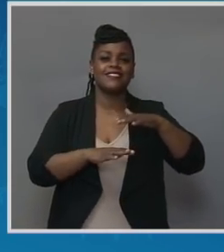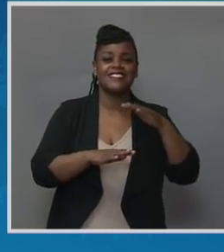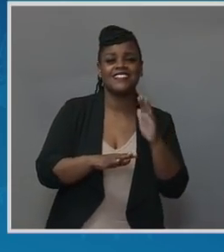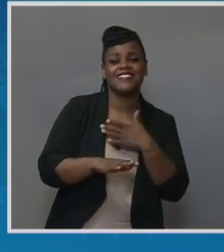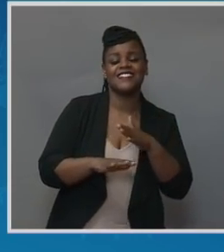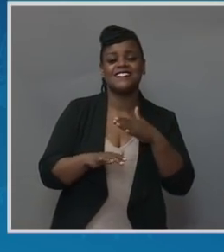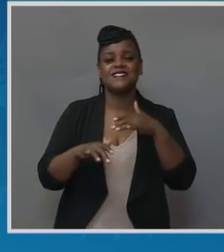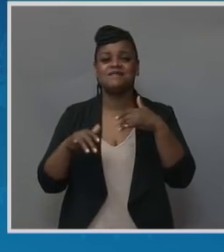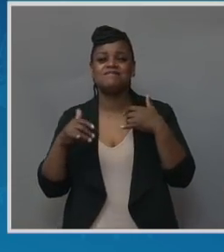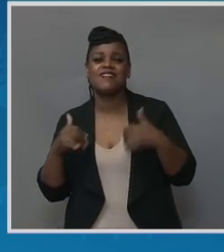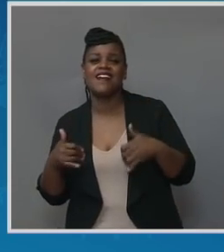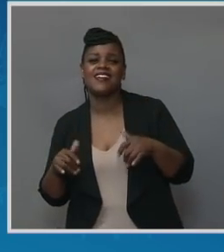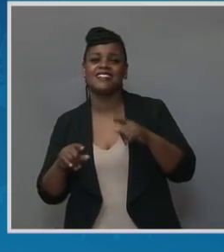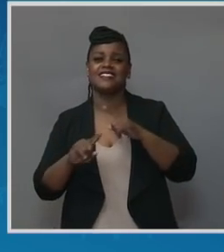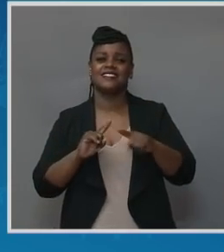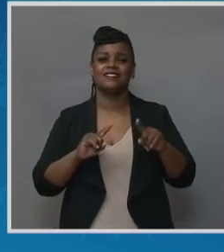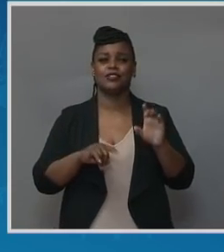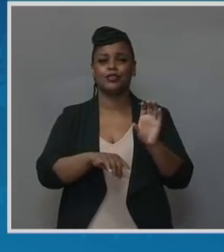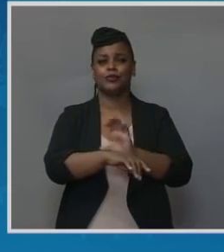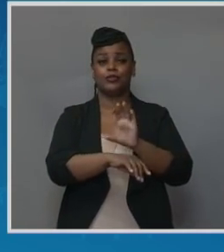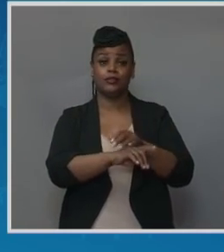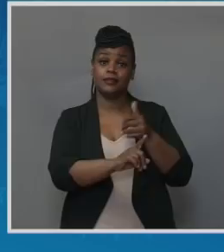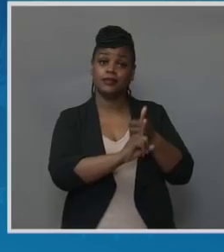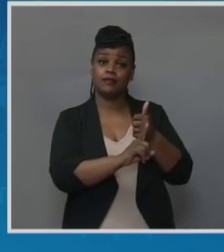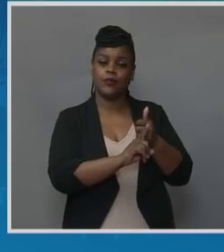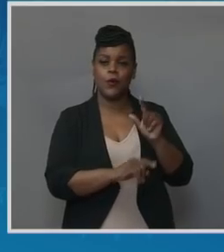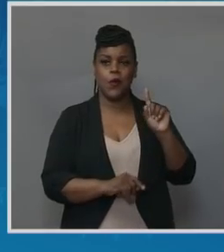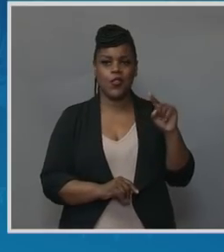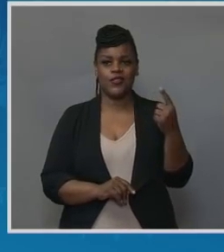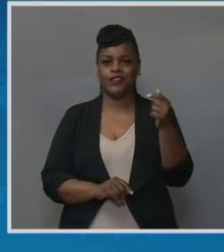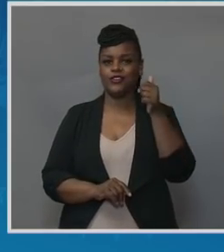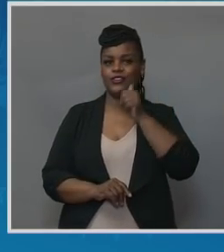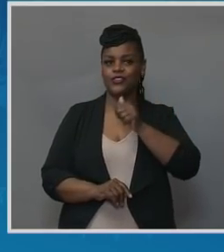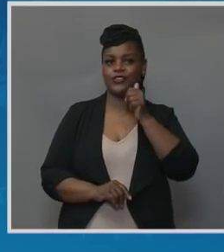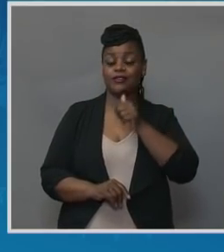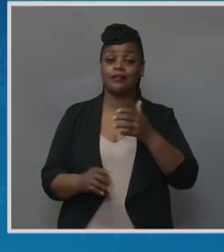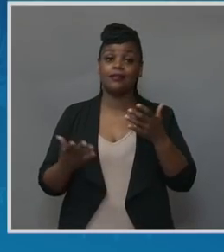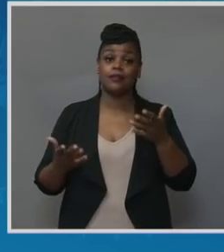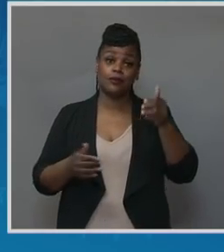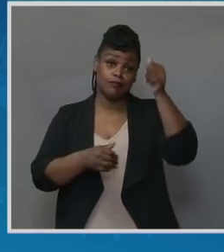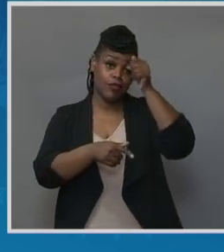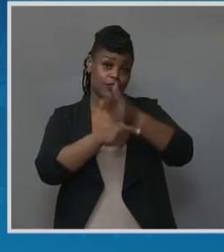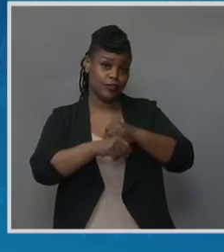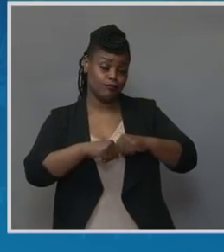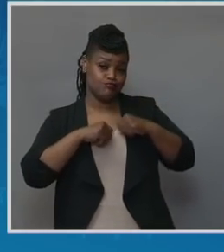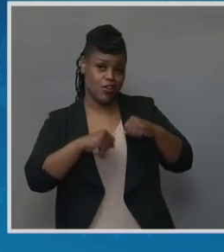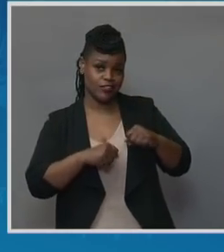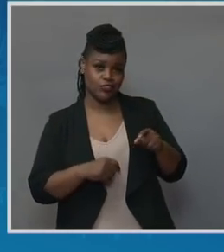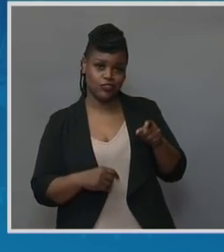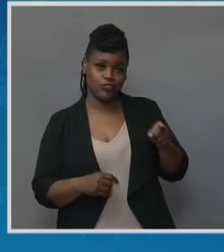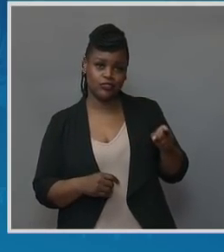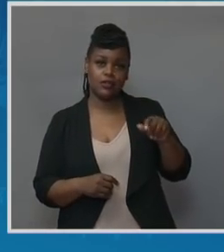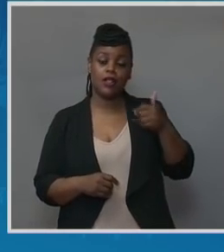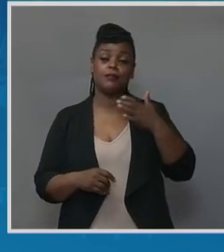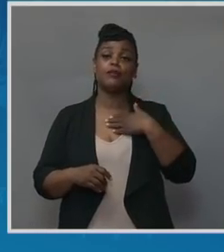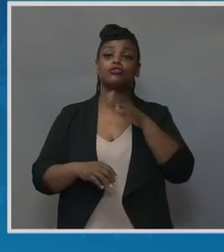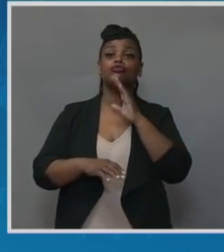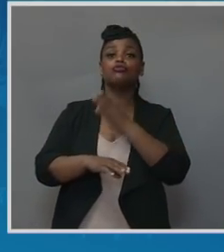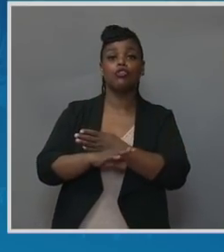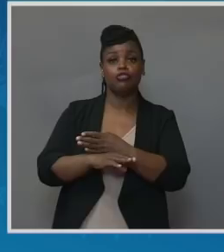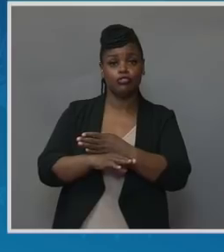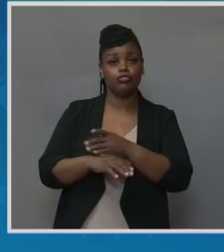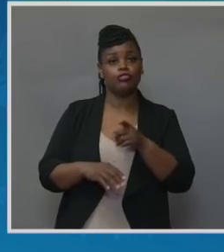being the only girl that was super protective of her. She was my daughter. She was my